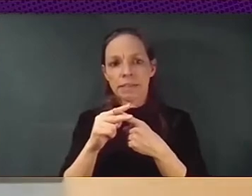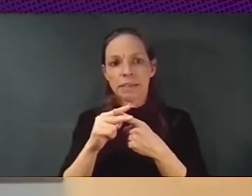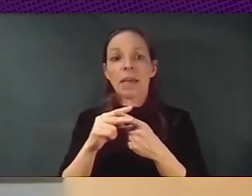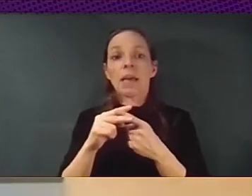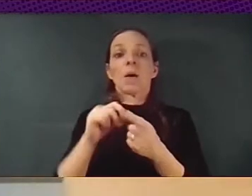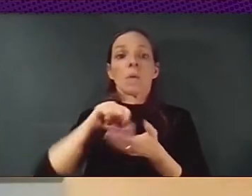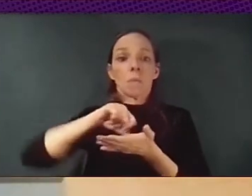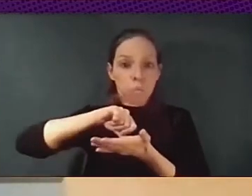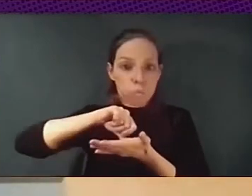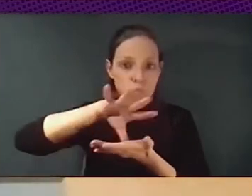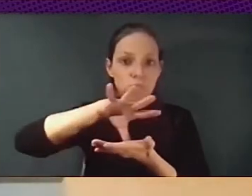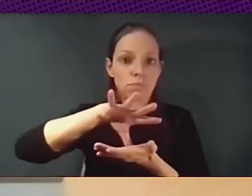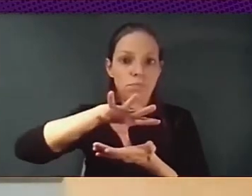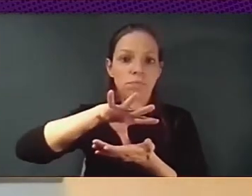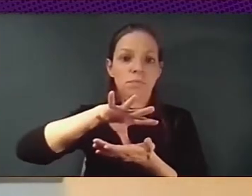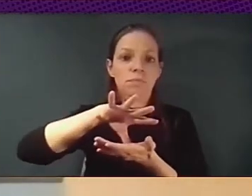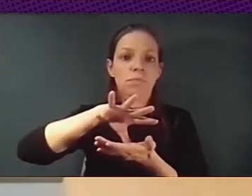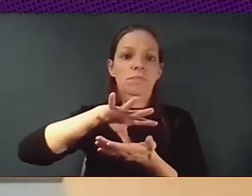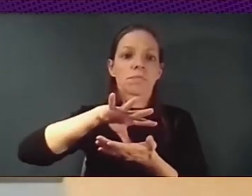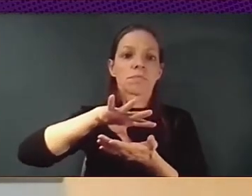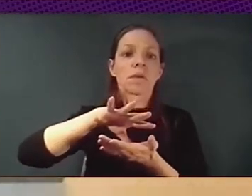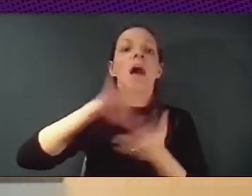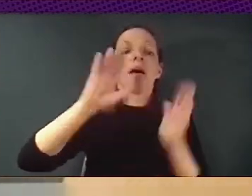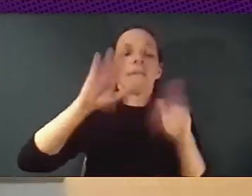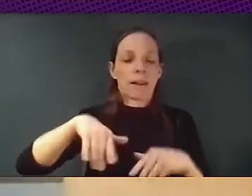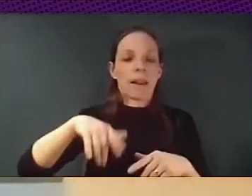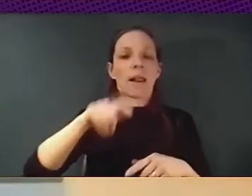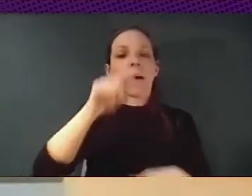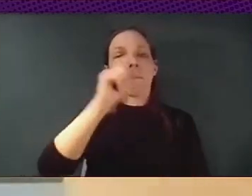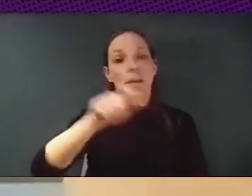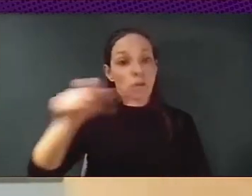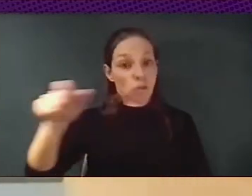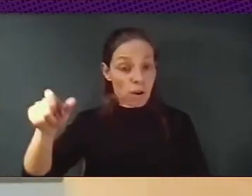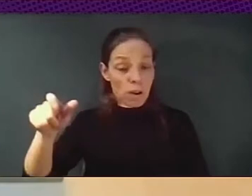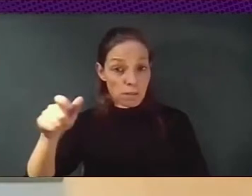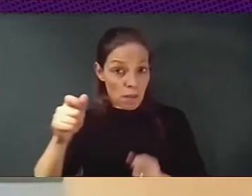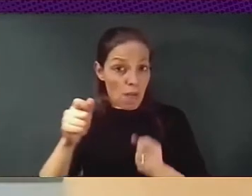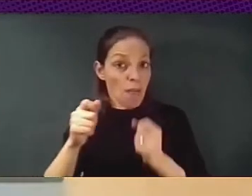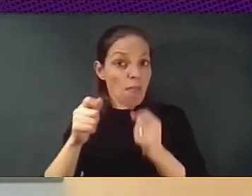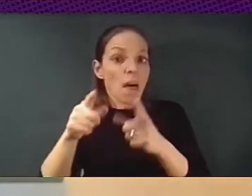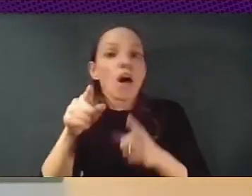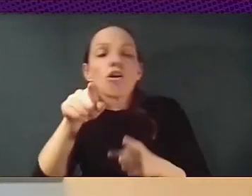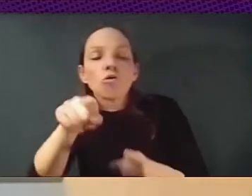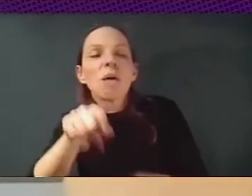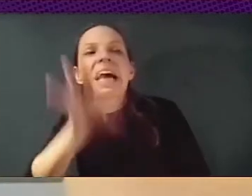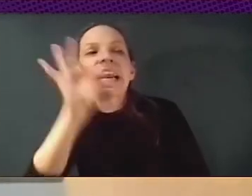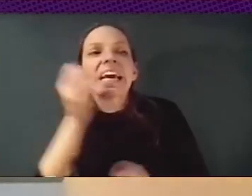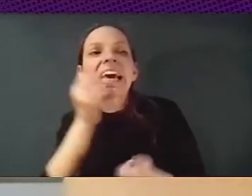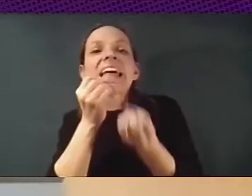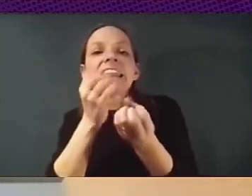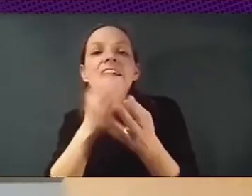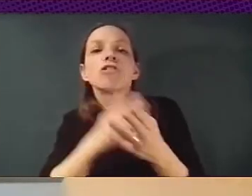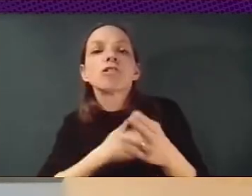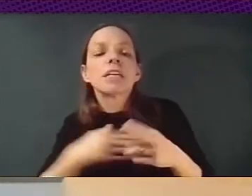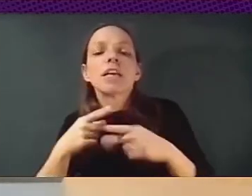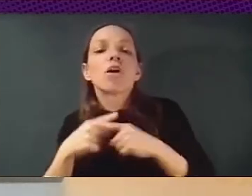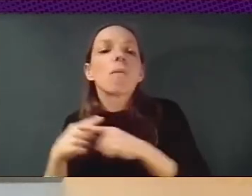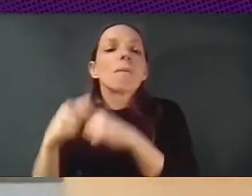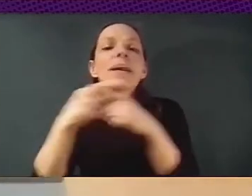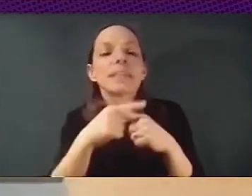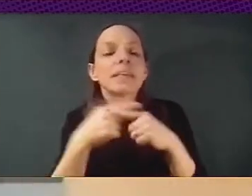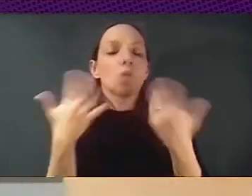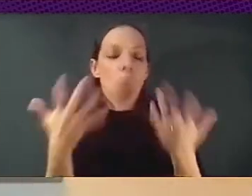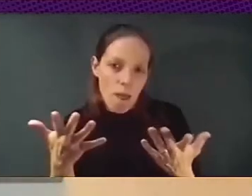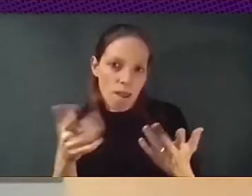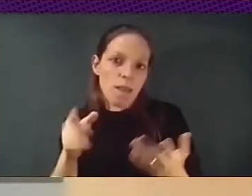private, what data they want to share with whom, and on what term. So this is what we call a new social pact on data, a